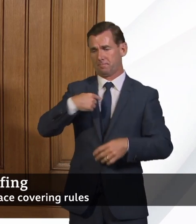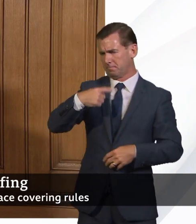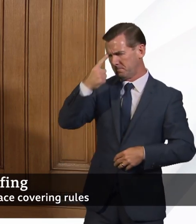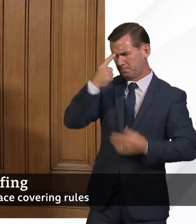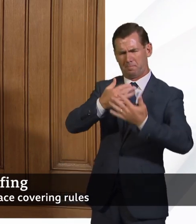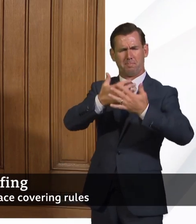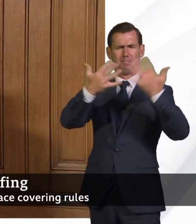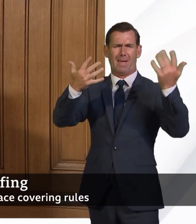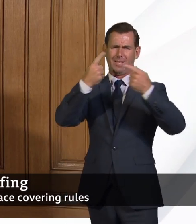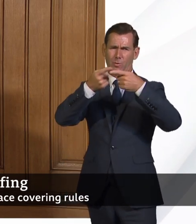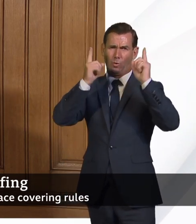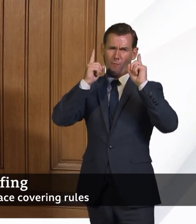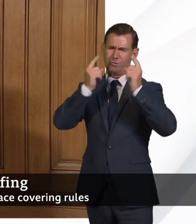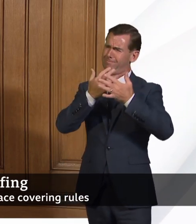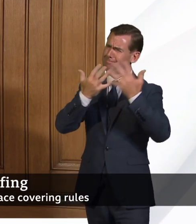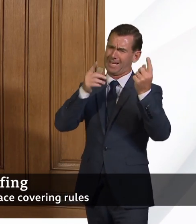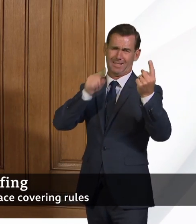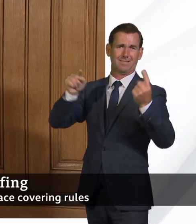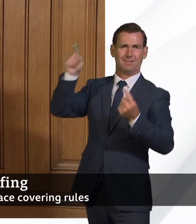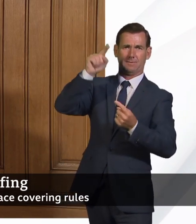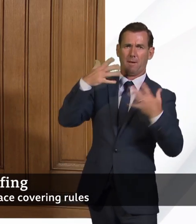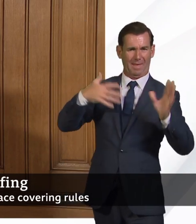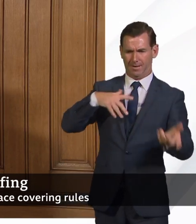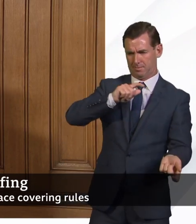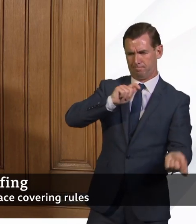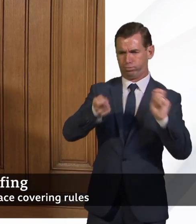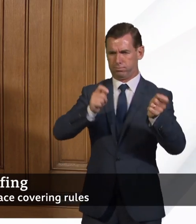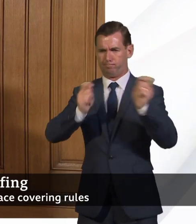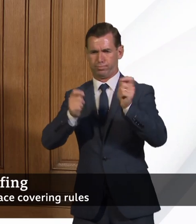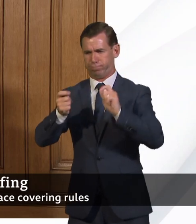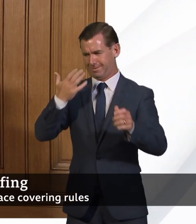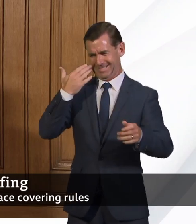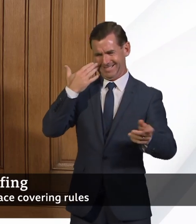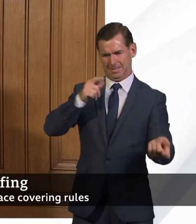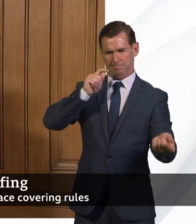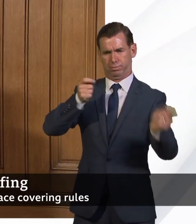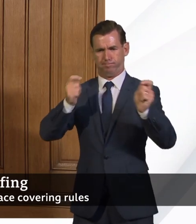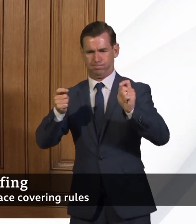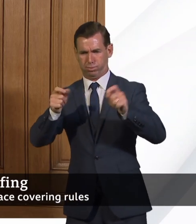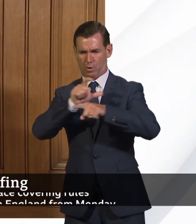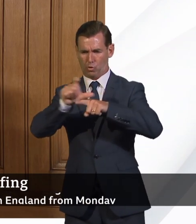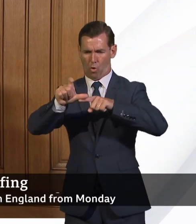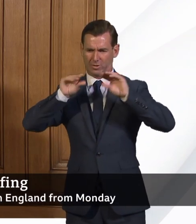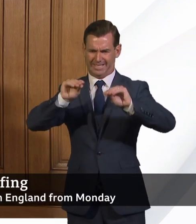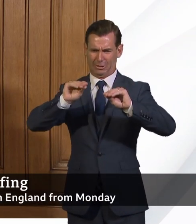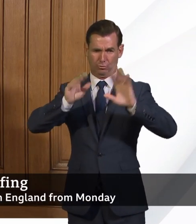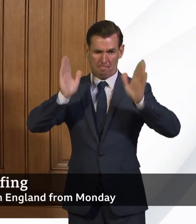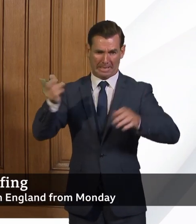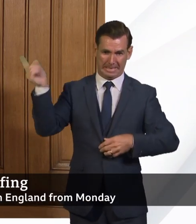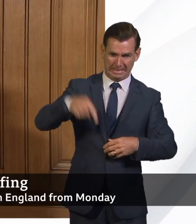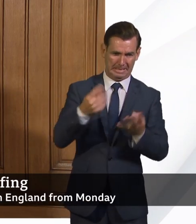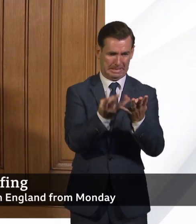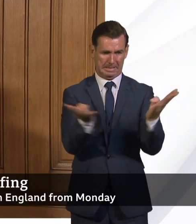universities, many institutions have been moving in that direction over time and thinking about different ways of teaching. And